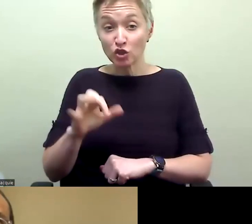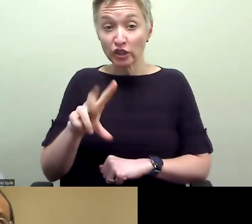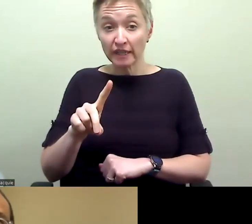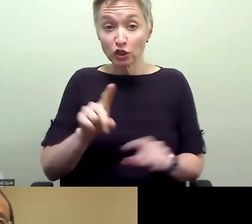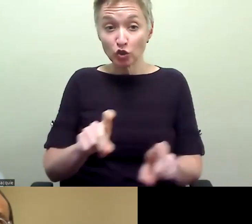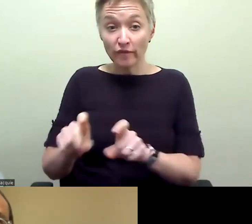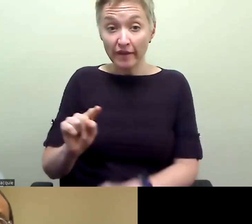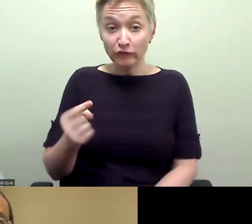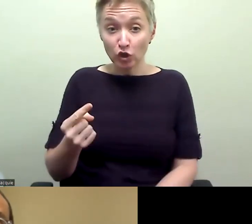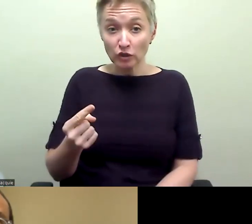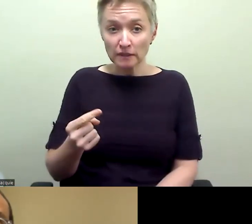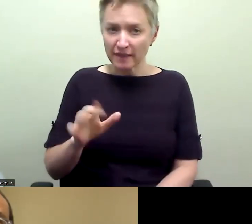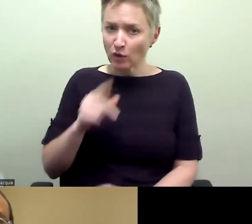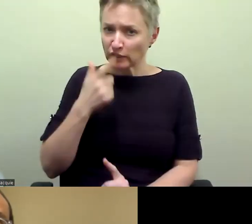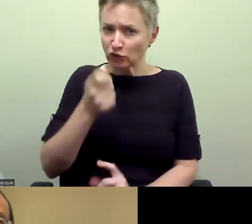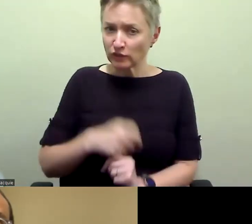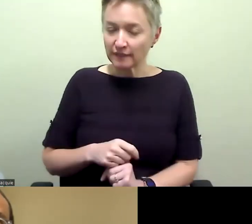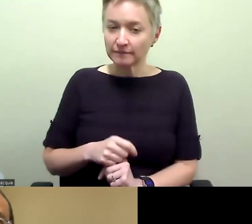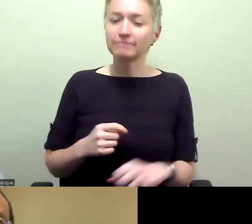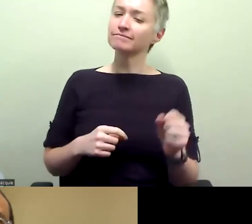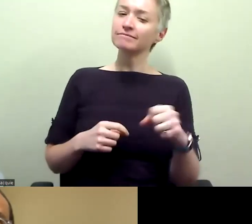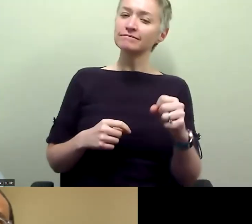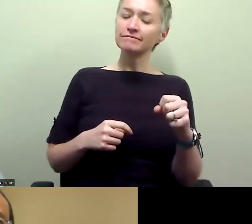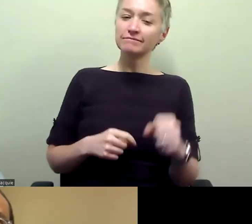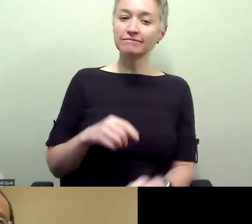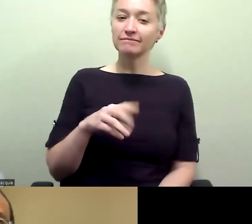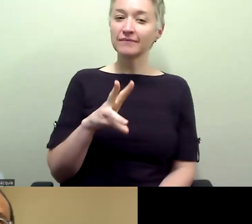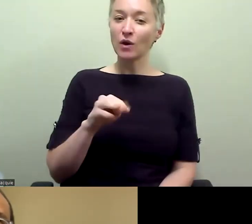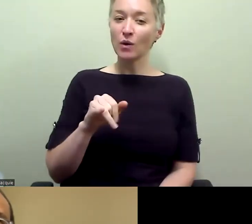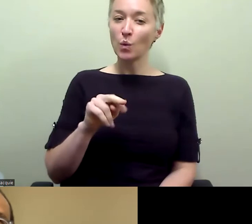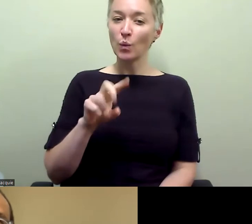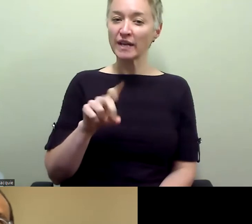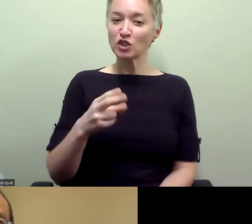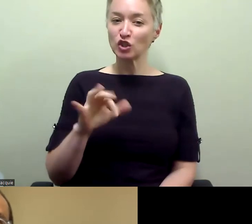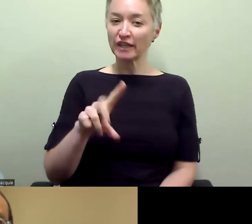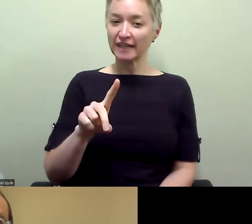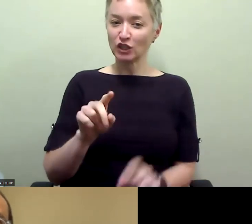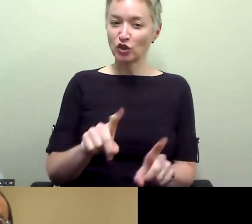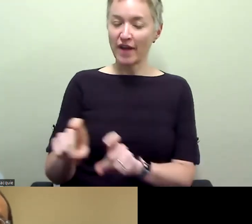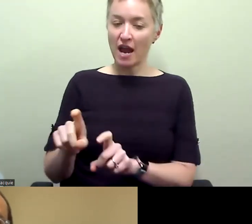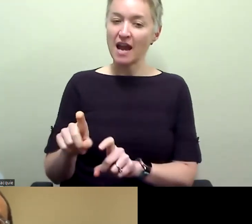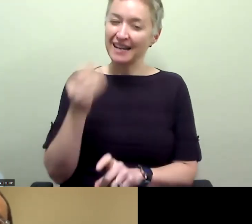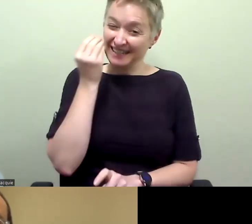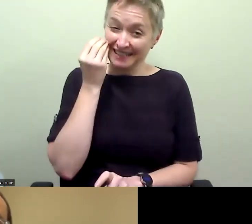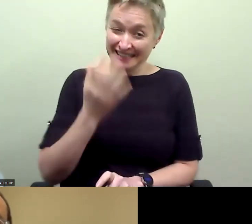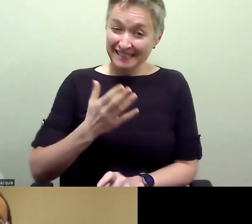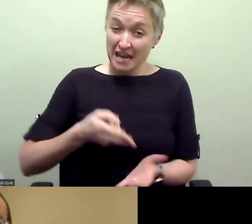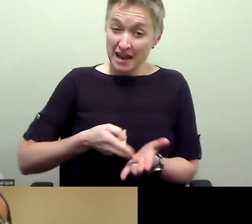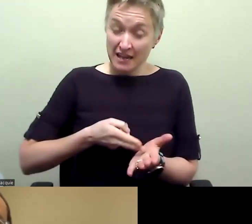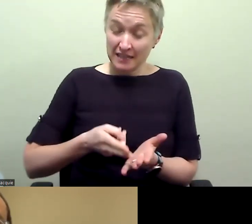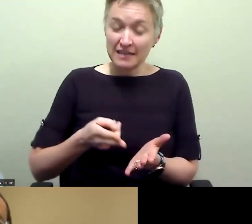Yeah. So the, the windshield survey was, um, I, I will be very transparent that this whole, um,